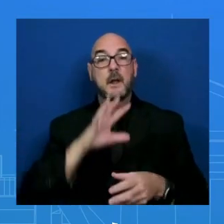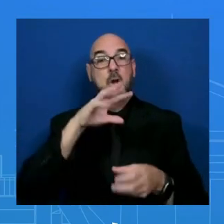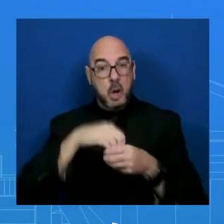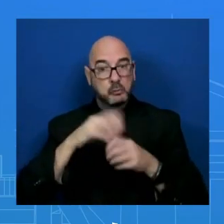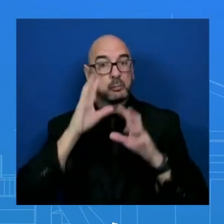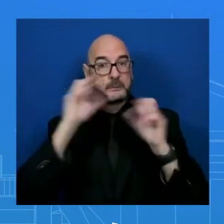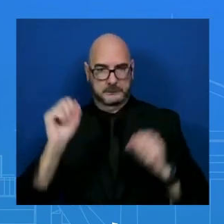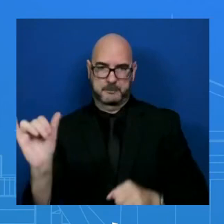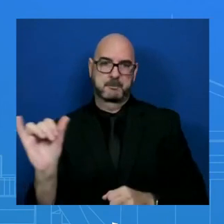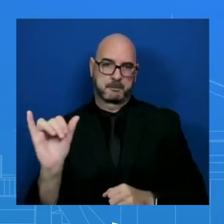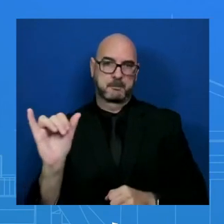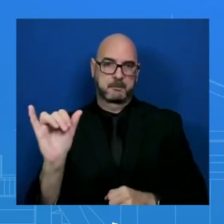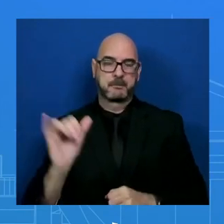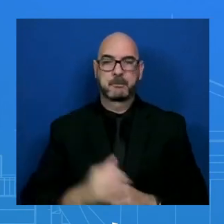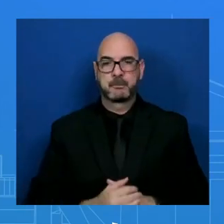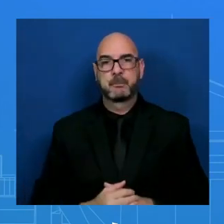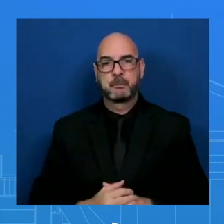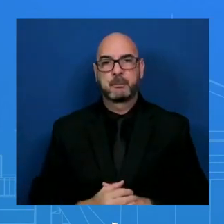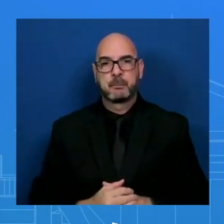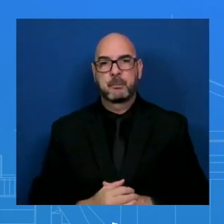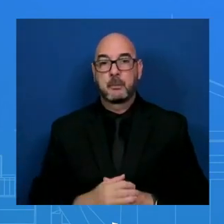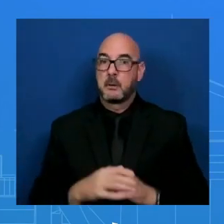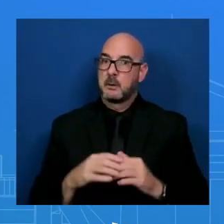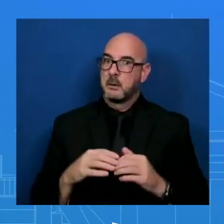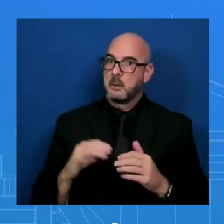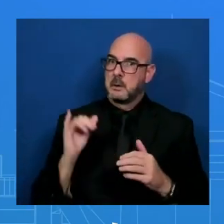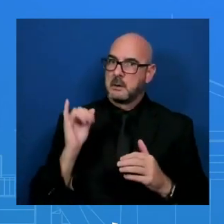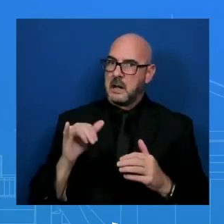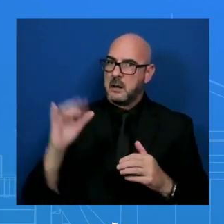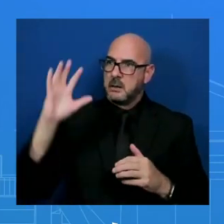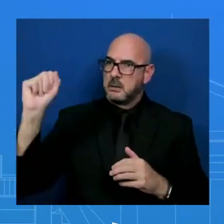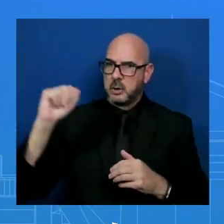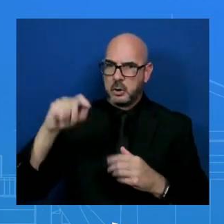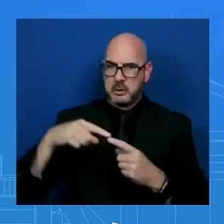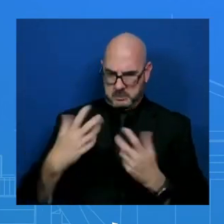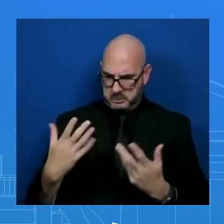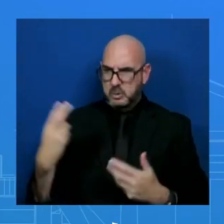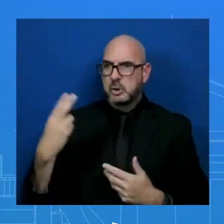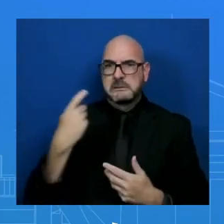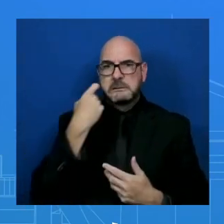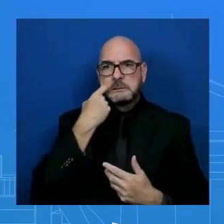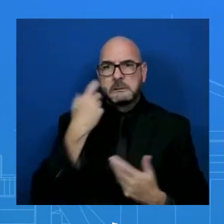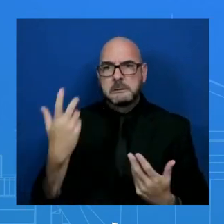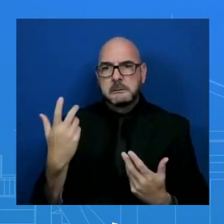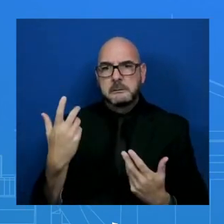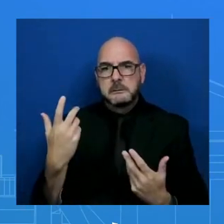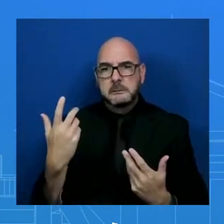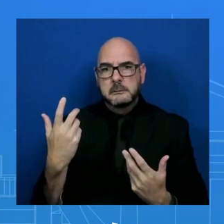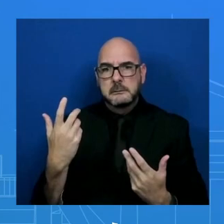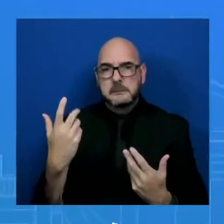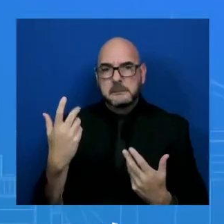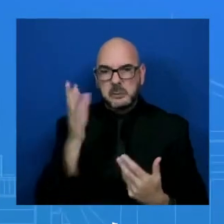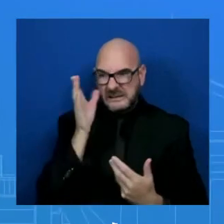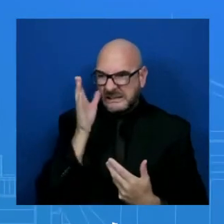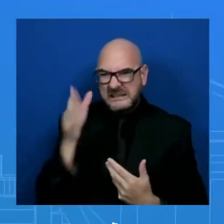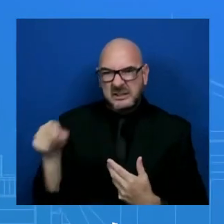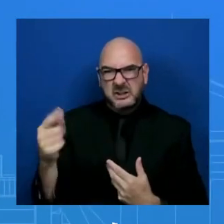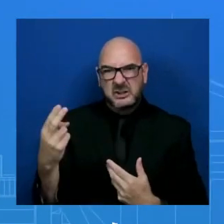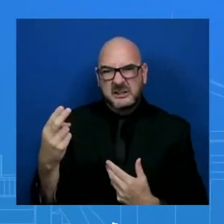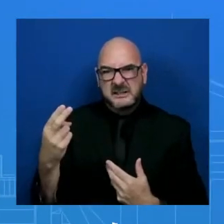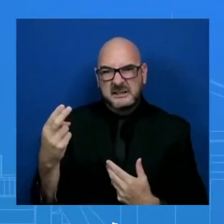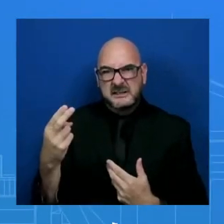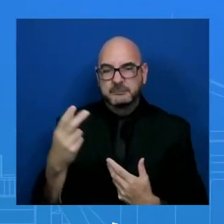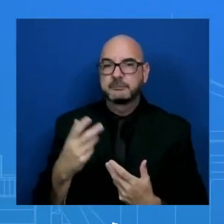happening in what – I don't know. We're leaving on Thursday. So there you go. Just a couple more logistical COVID questions. these PCR tests that the